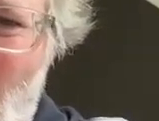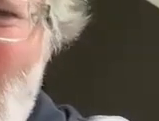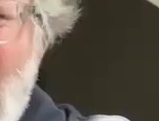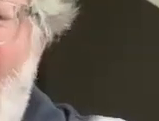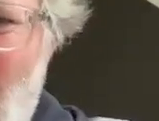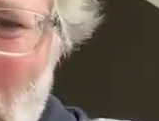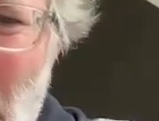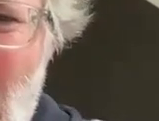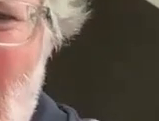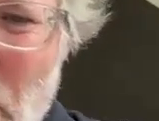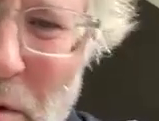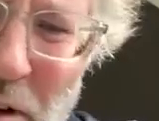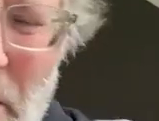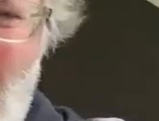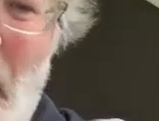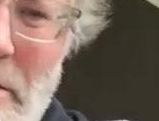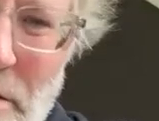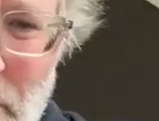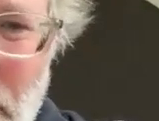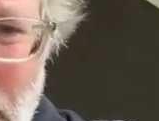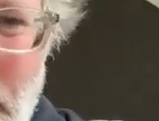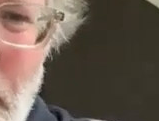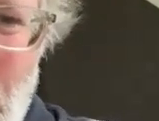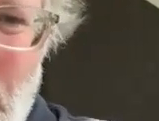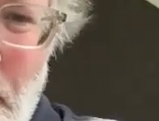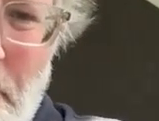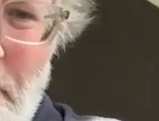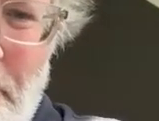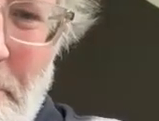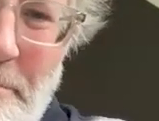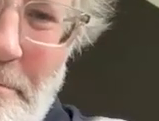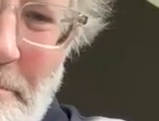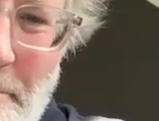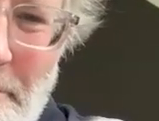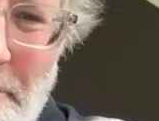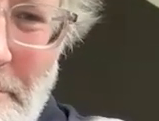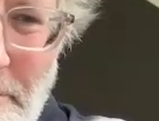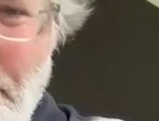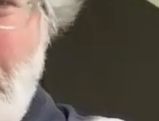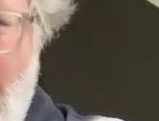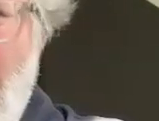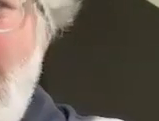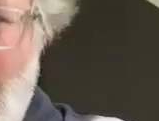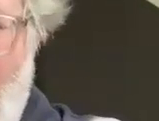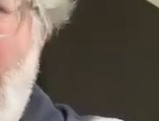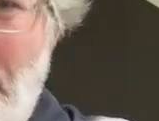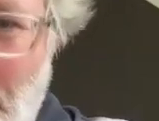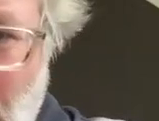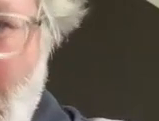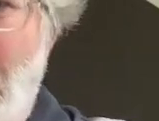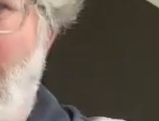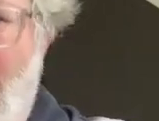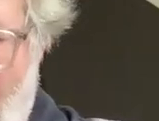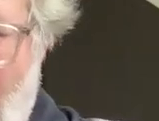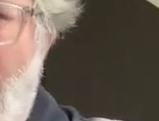or what is actually worse and how can we figure that out right and you know i have a colleague who does research on computing power and how that